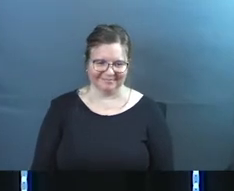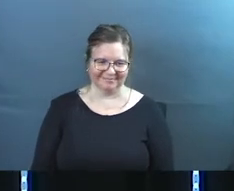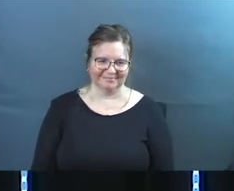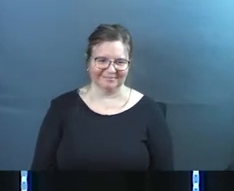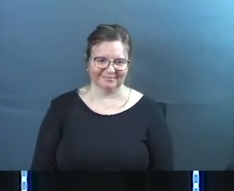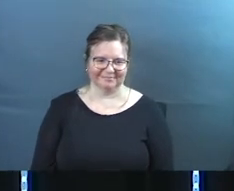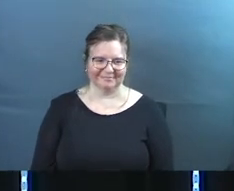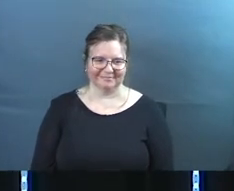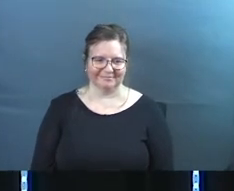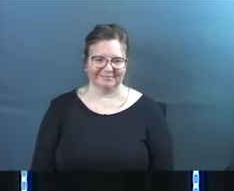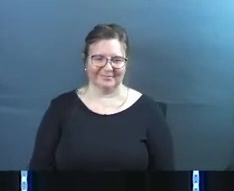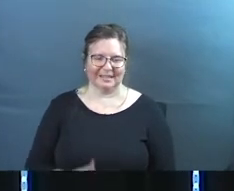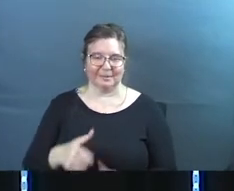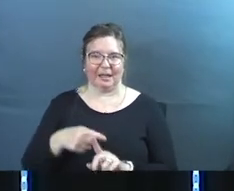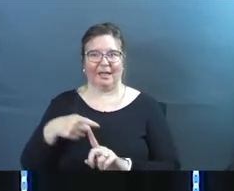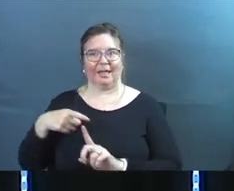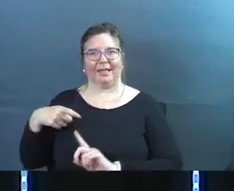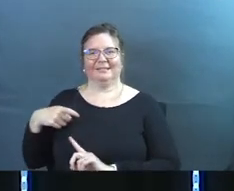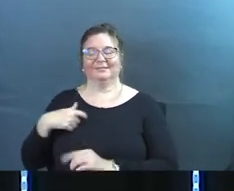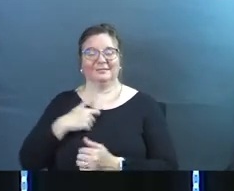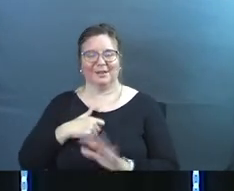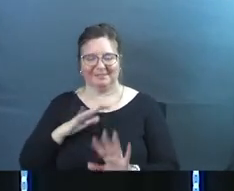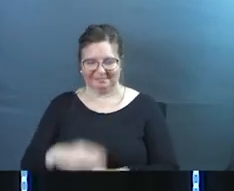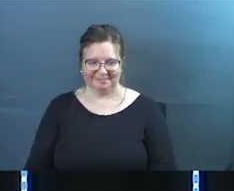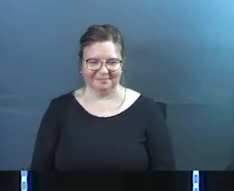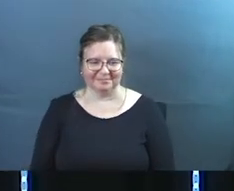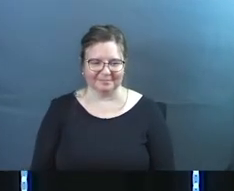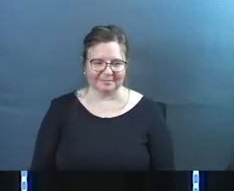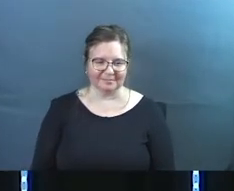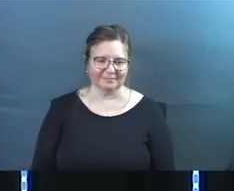it's just like pulling me backward sorry about that